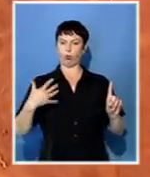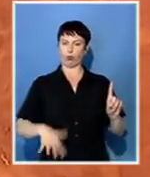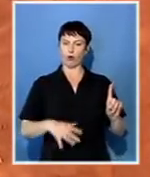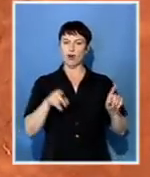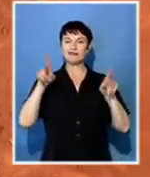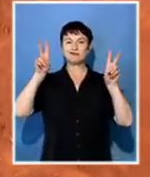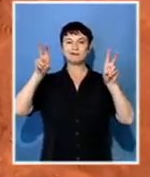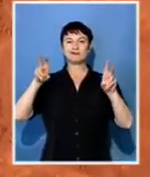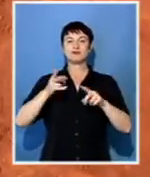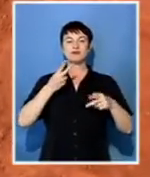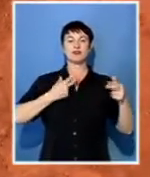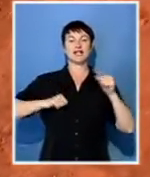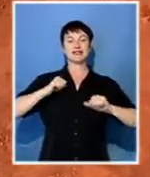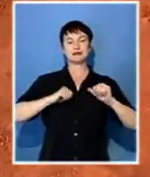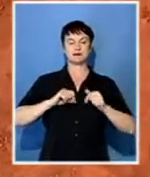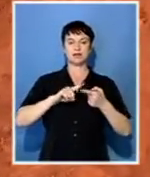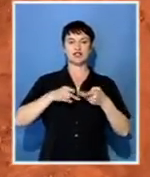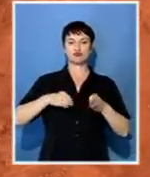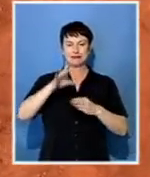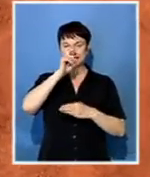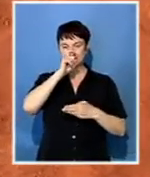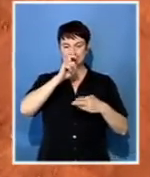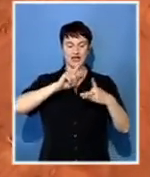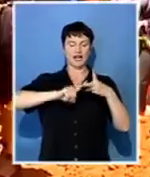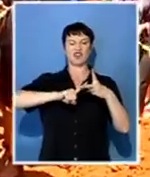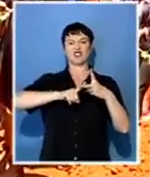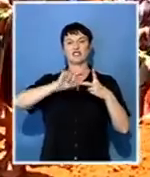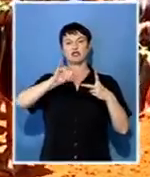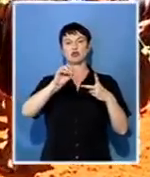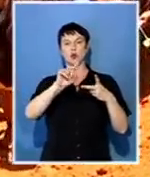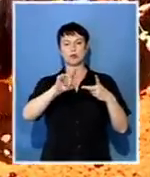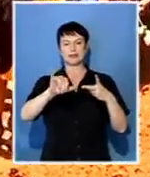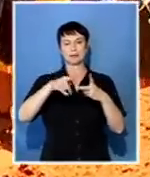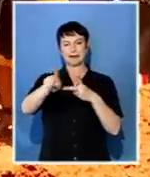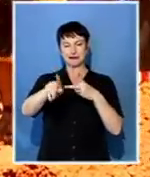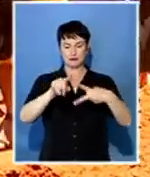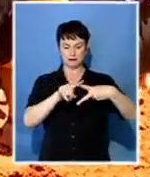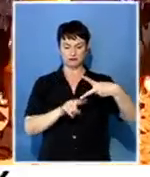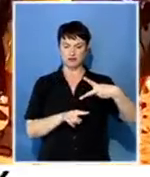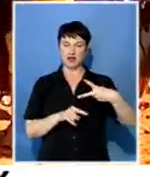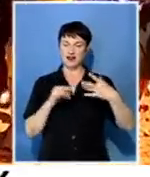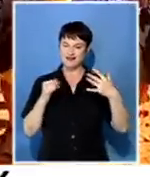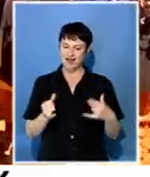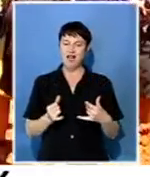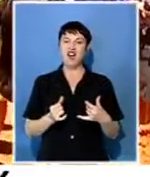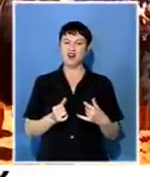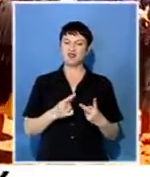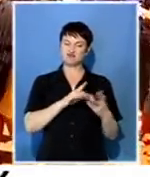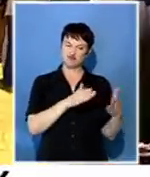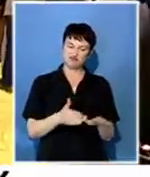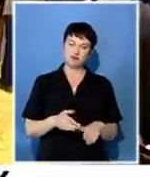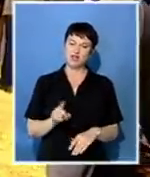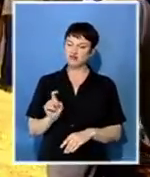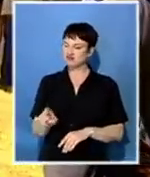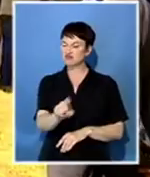Now, having paid his theatrical dues, it's up to those left behind to pick up the baton.